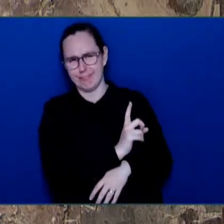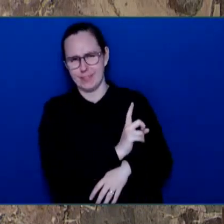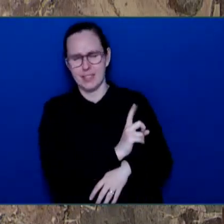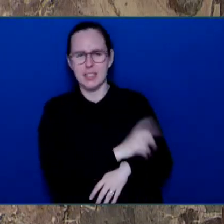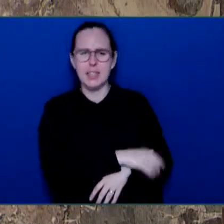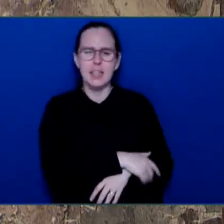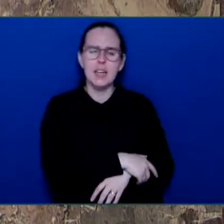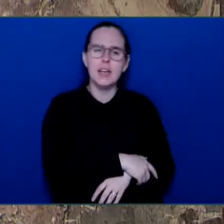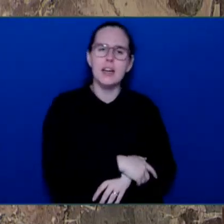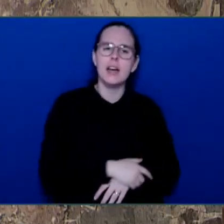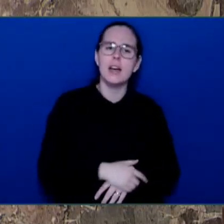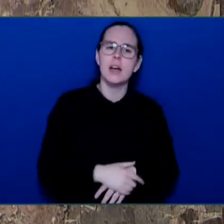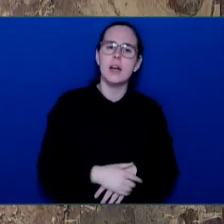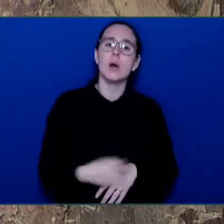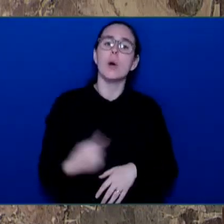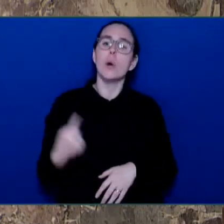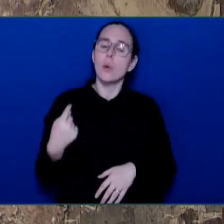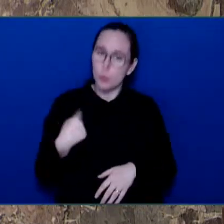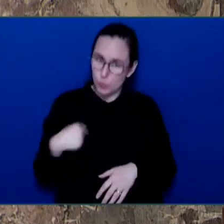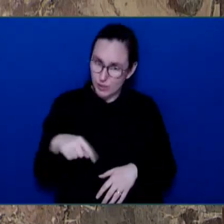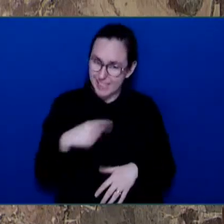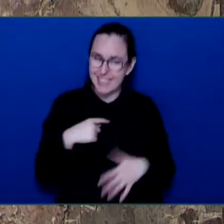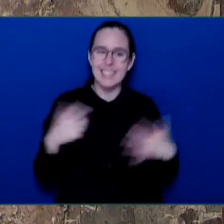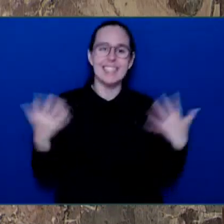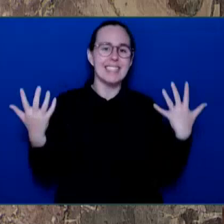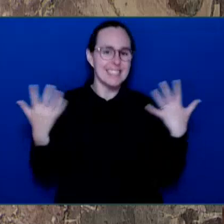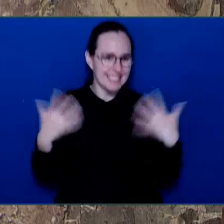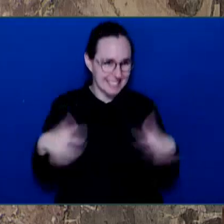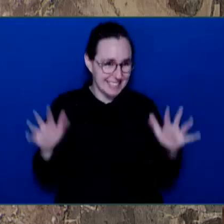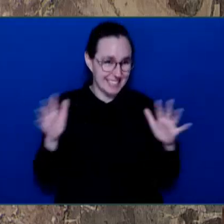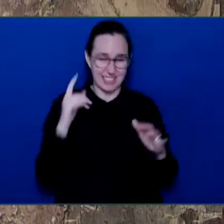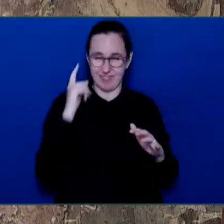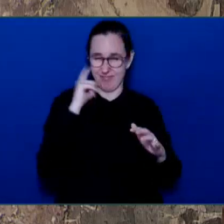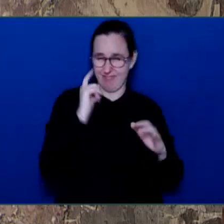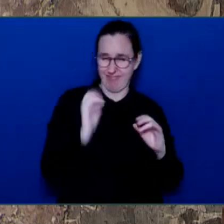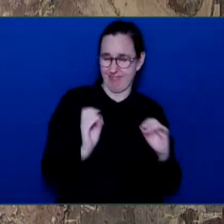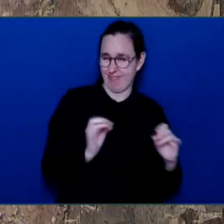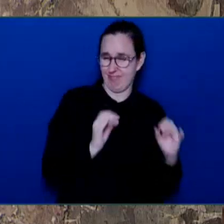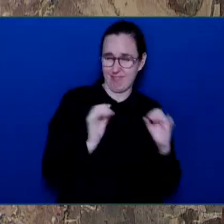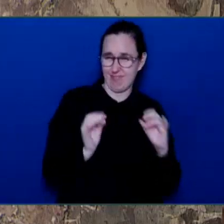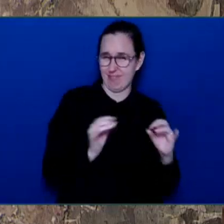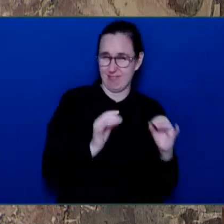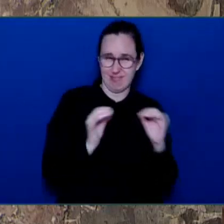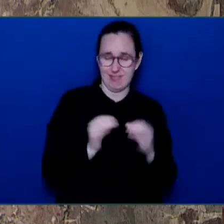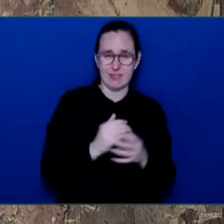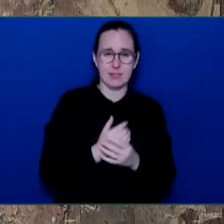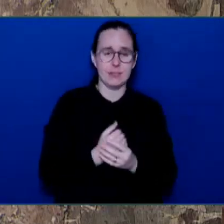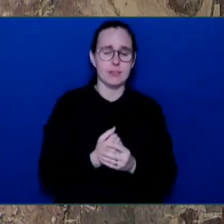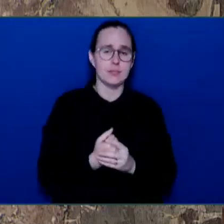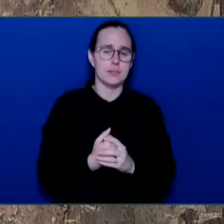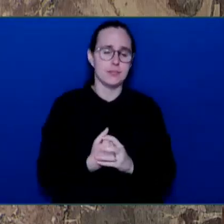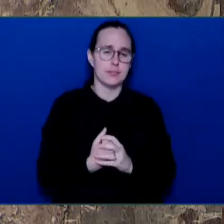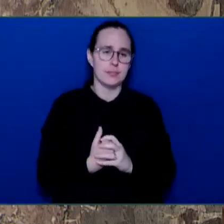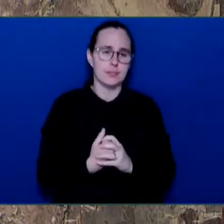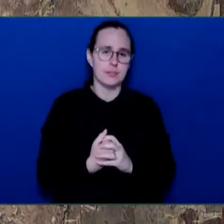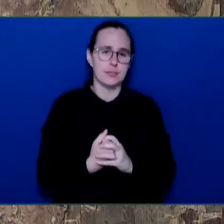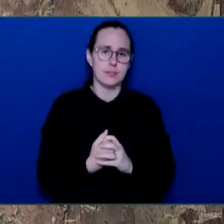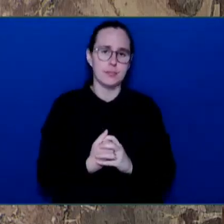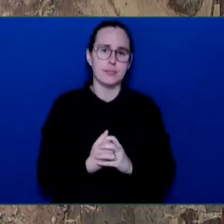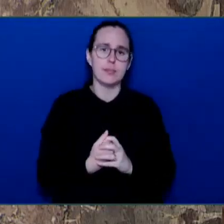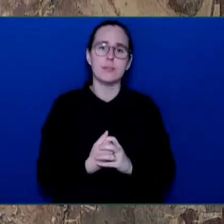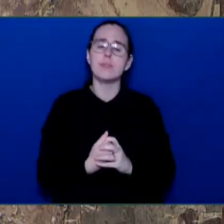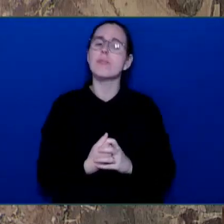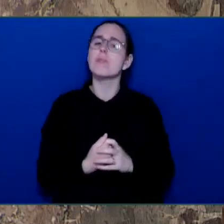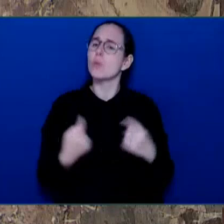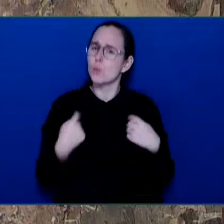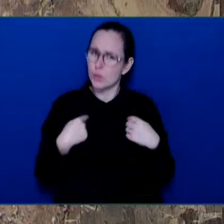effective action to reduce emissions, and